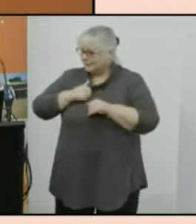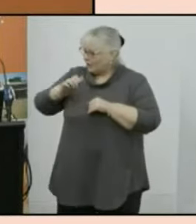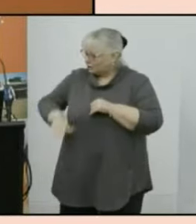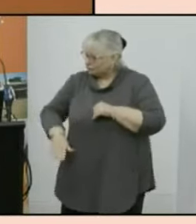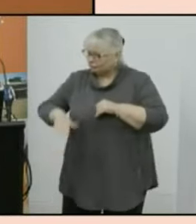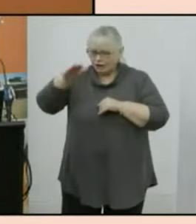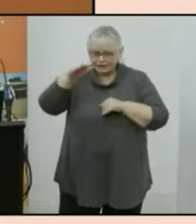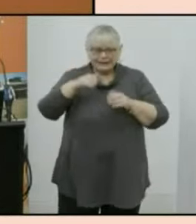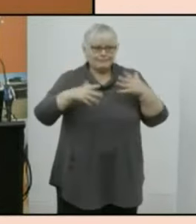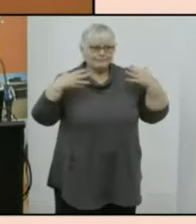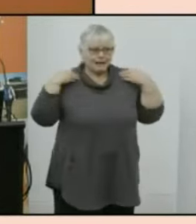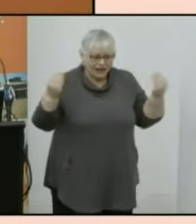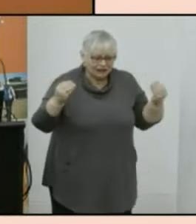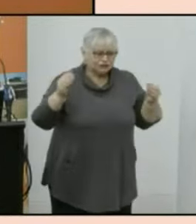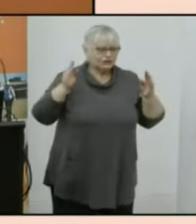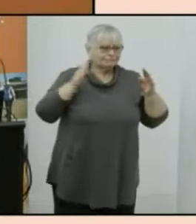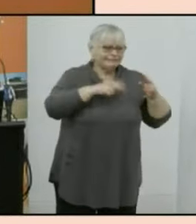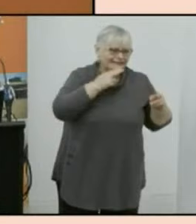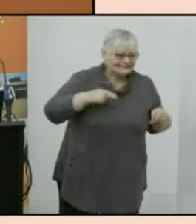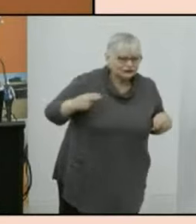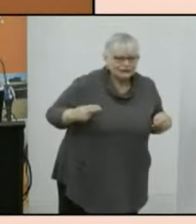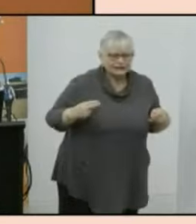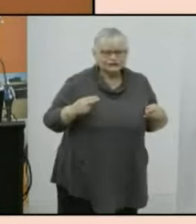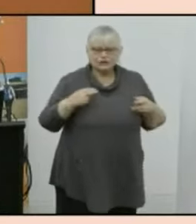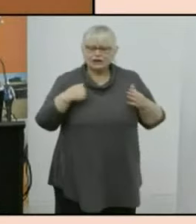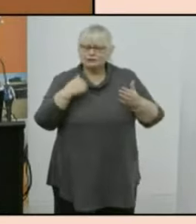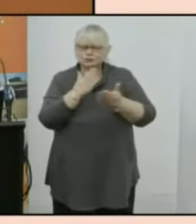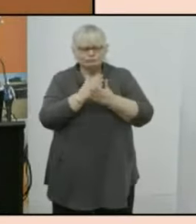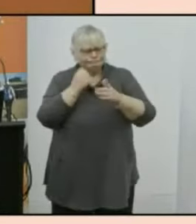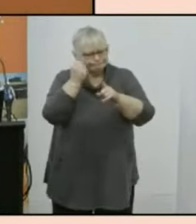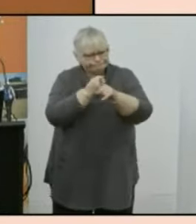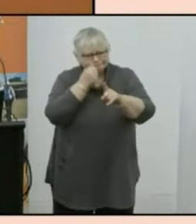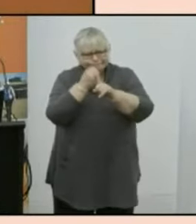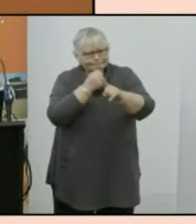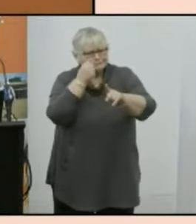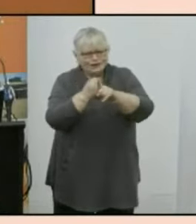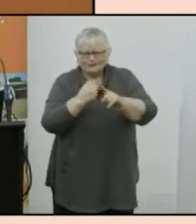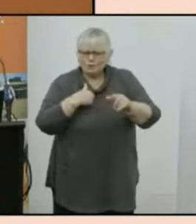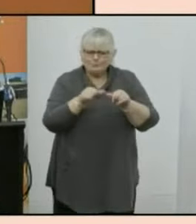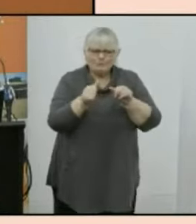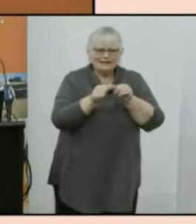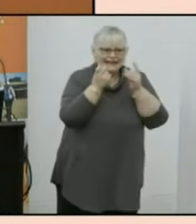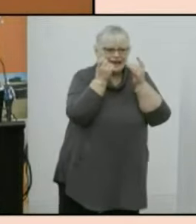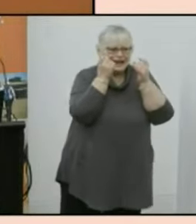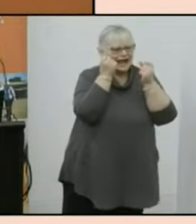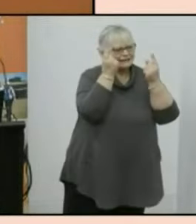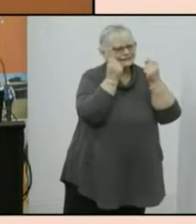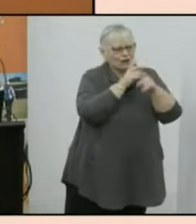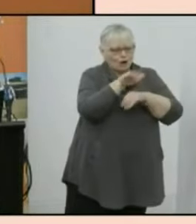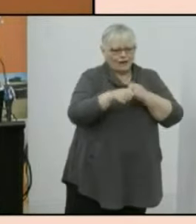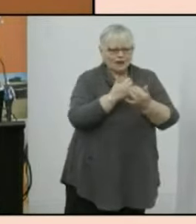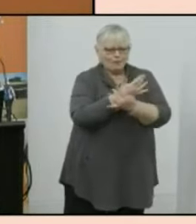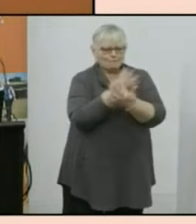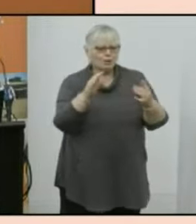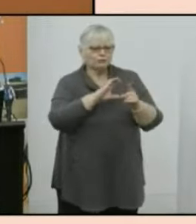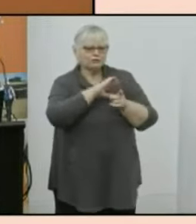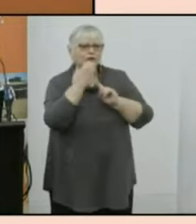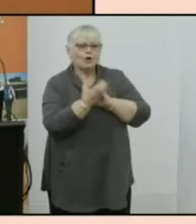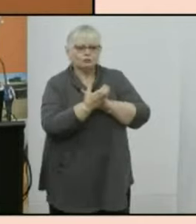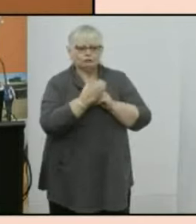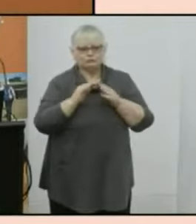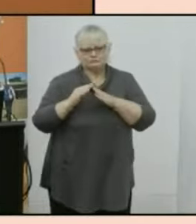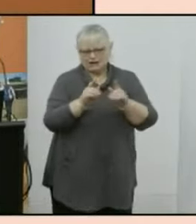in malaysia and indonesia and i'm a passionate advocate for better understanding a multicultural and inclusive society